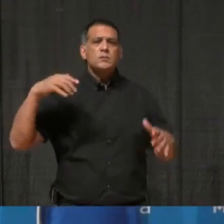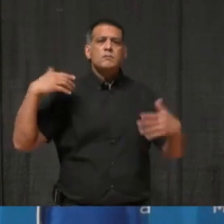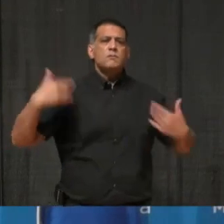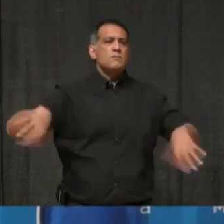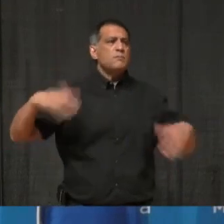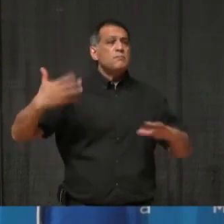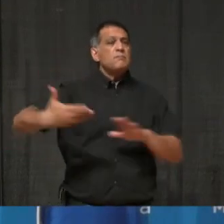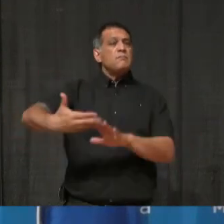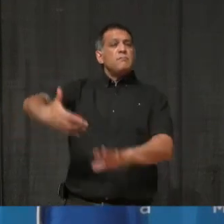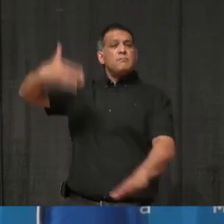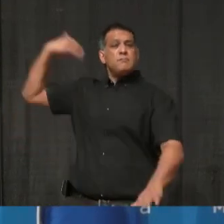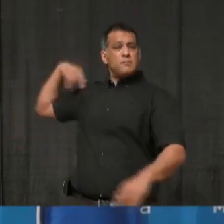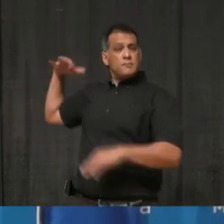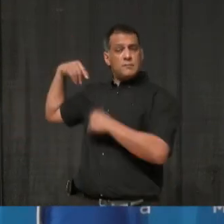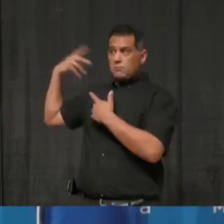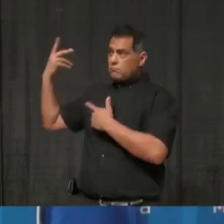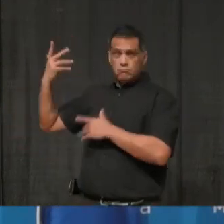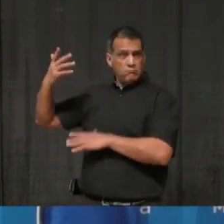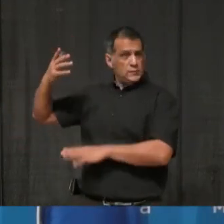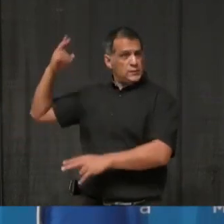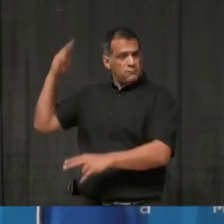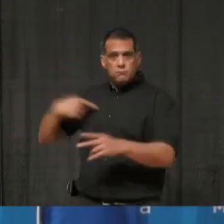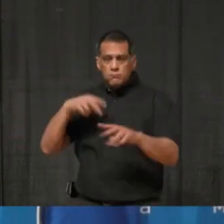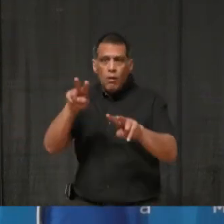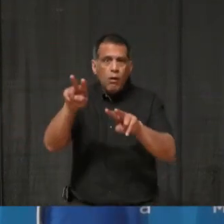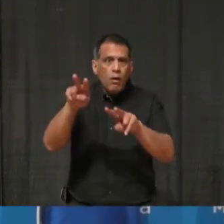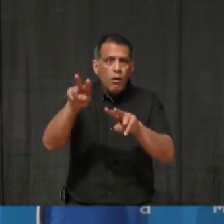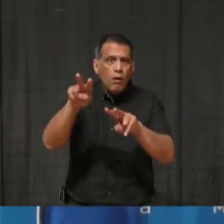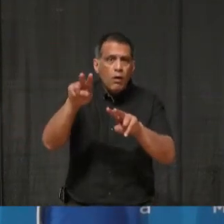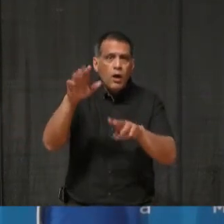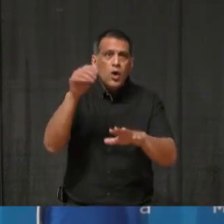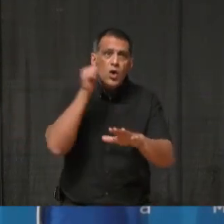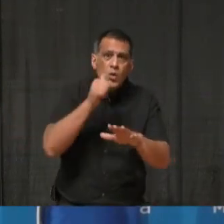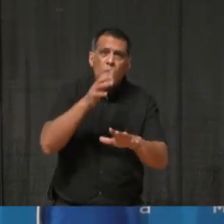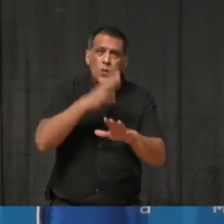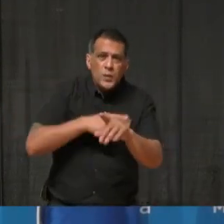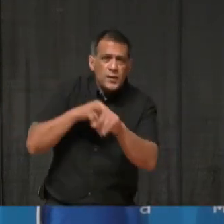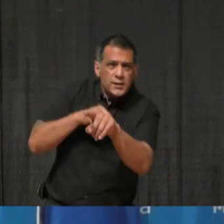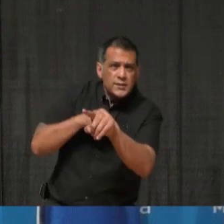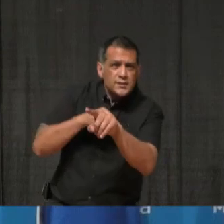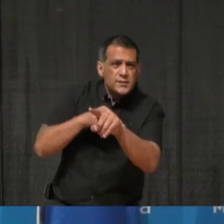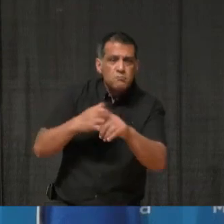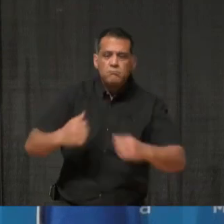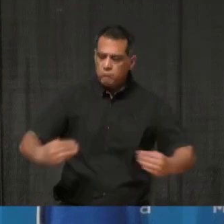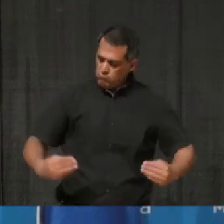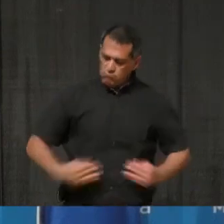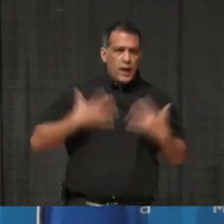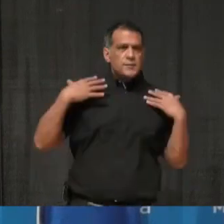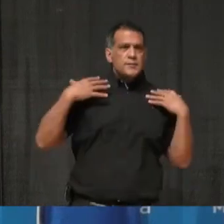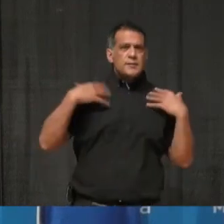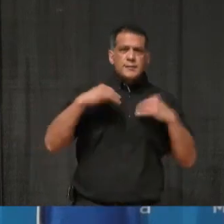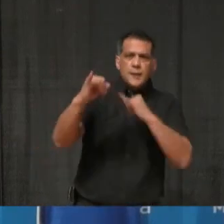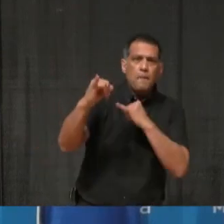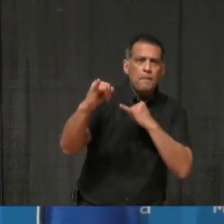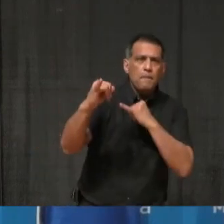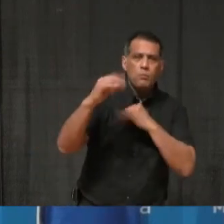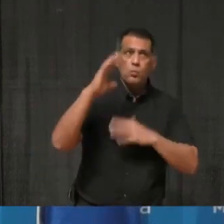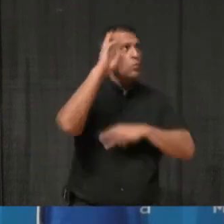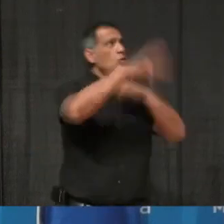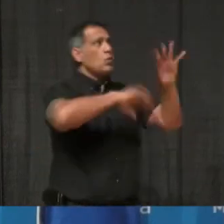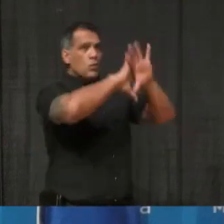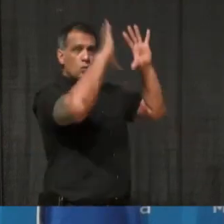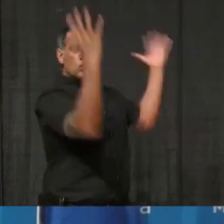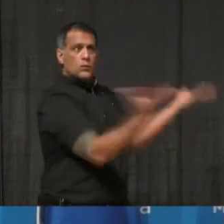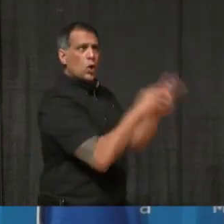and she's truly an inspiration to girls and women right across the entire world. She's a trailblazer